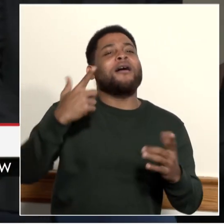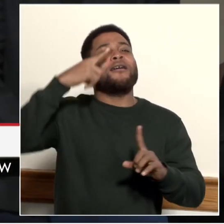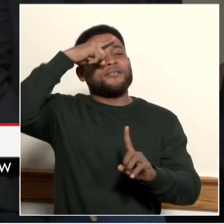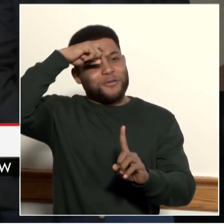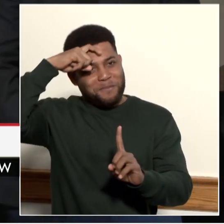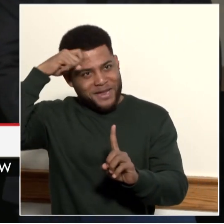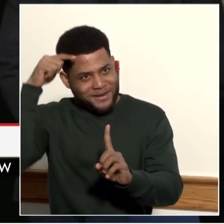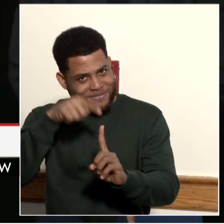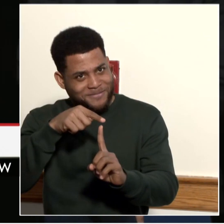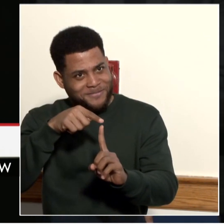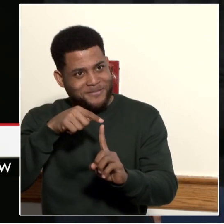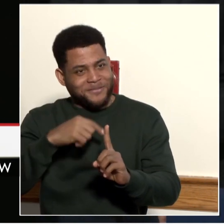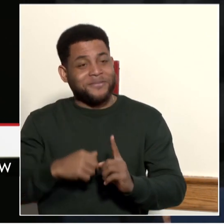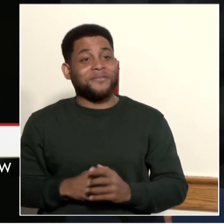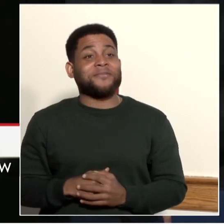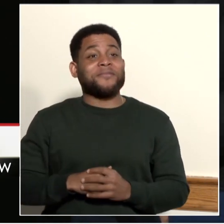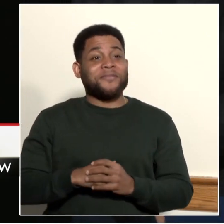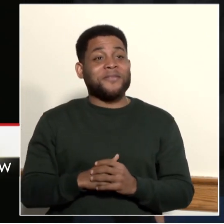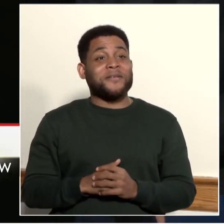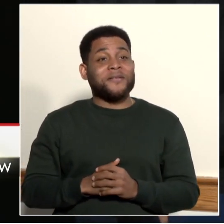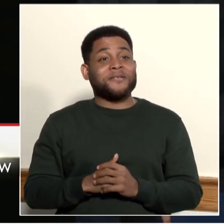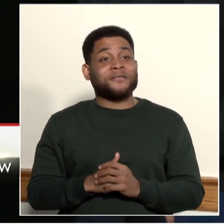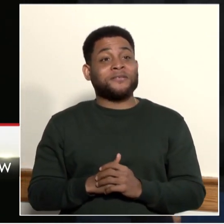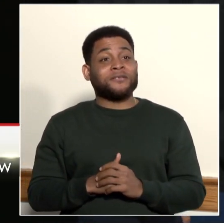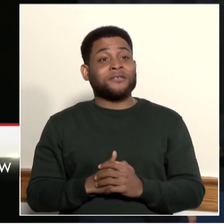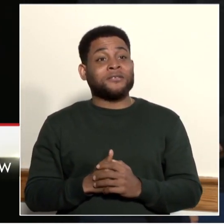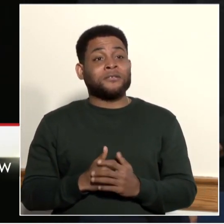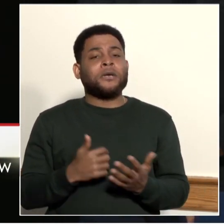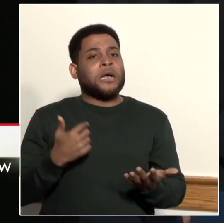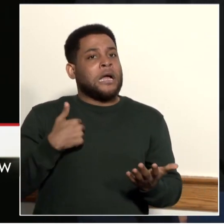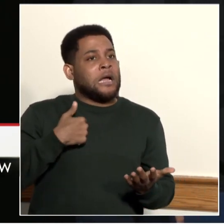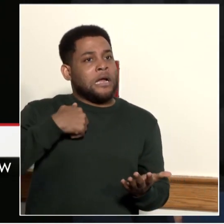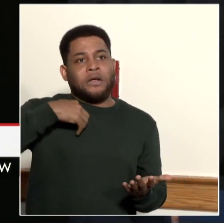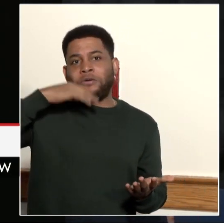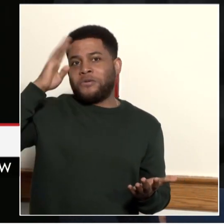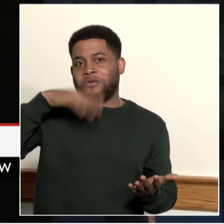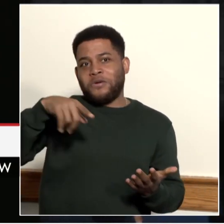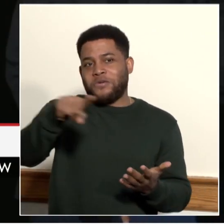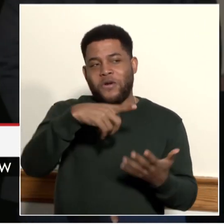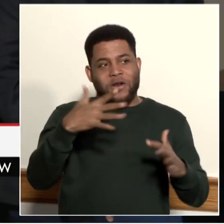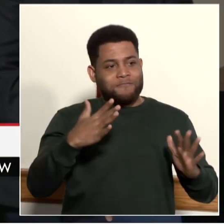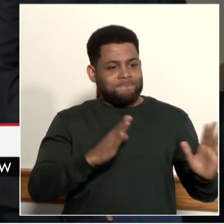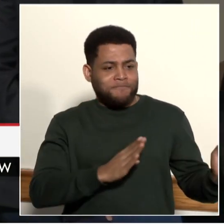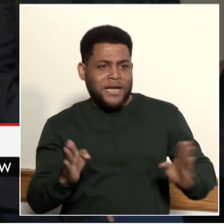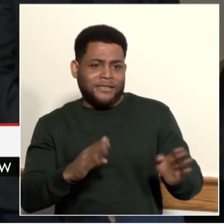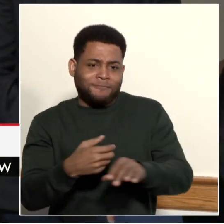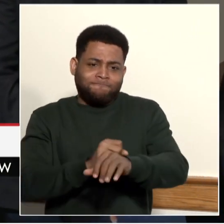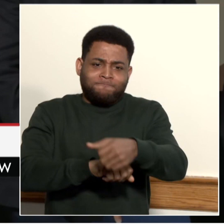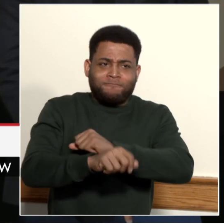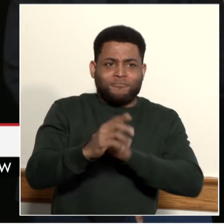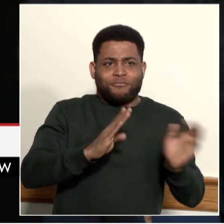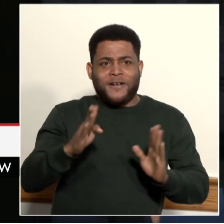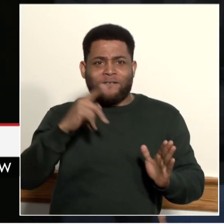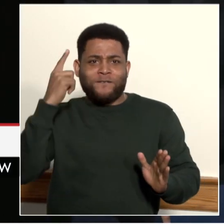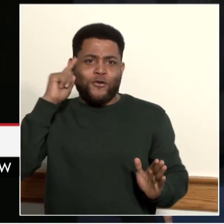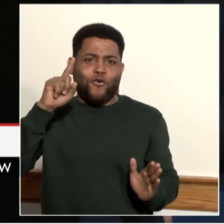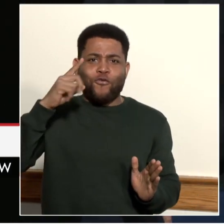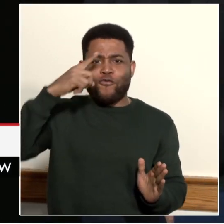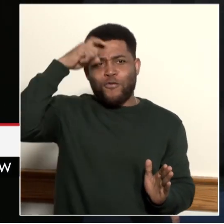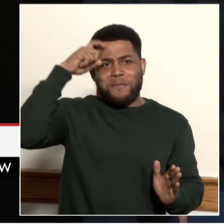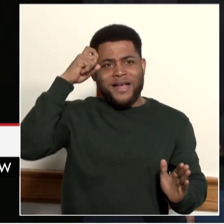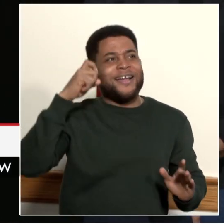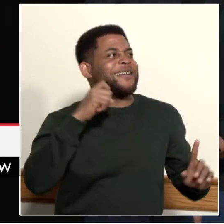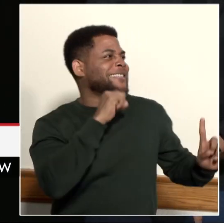So we know you have your plan for the summer, right? I do. We know we have your plan for the summer, right?